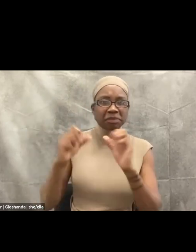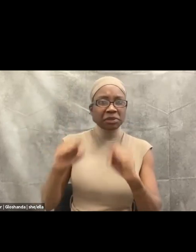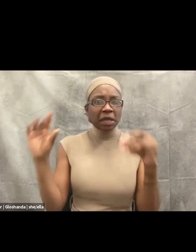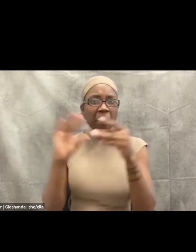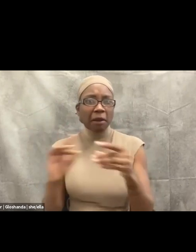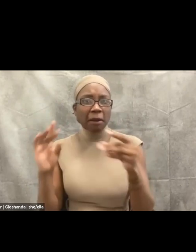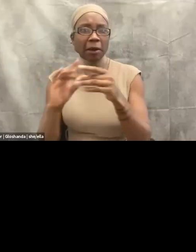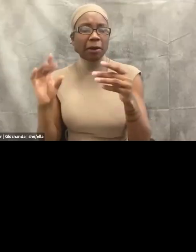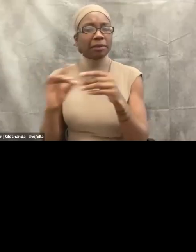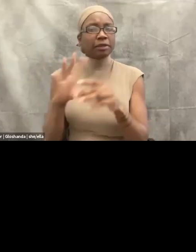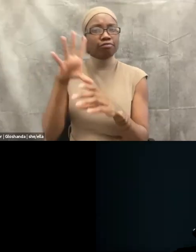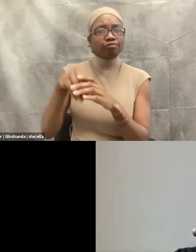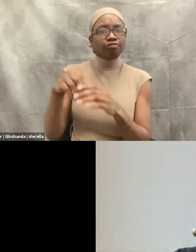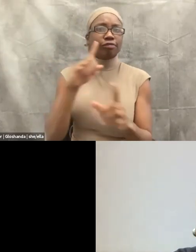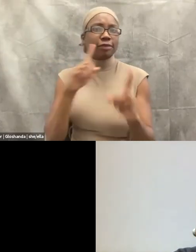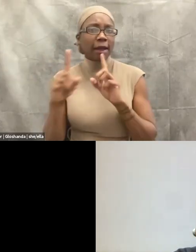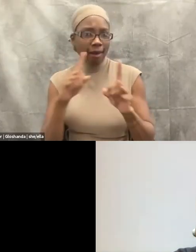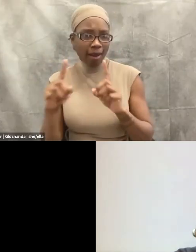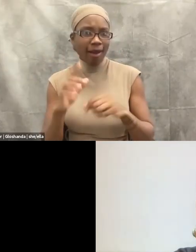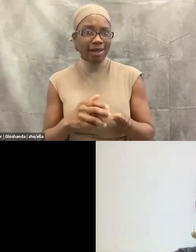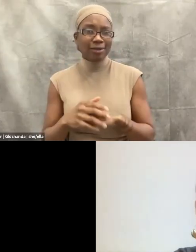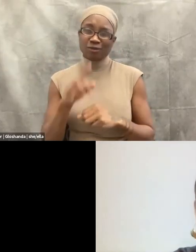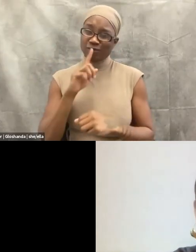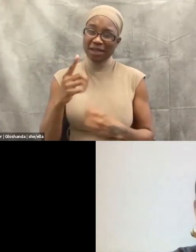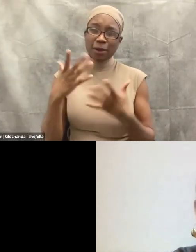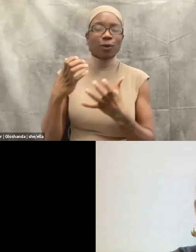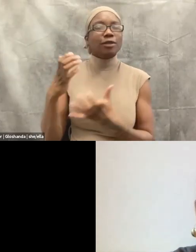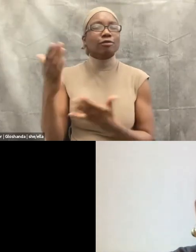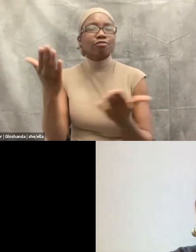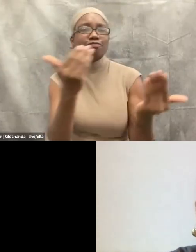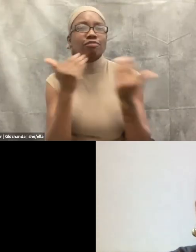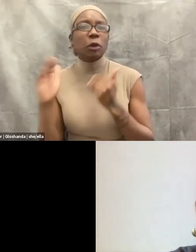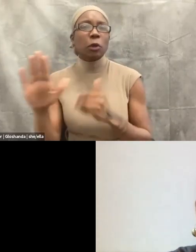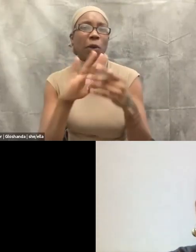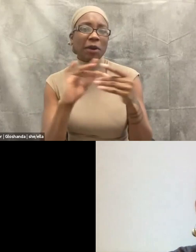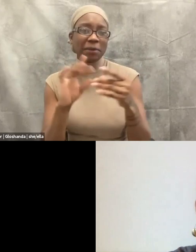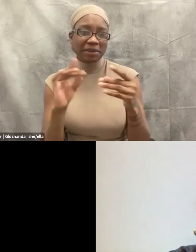panelist to introduce themselves. So if I can be joined by Vivian.